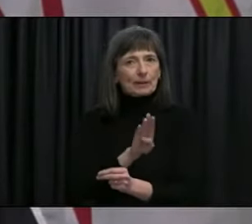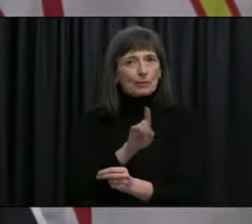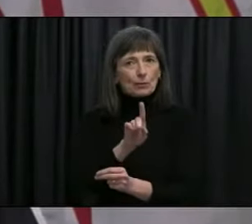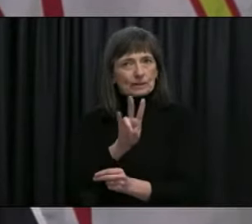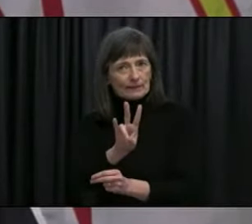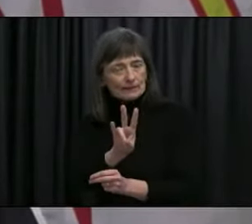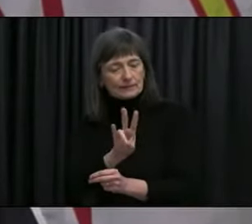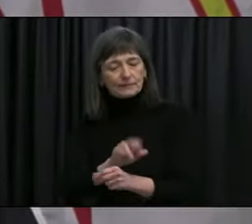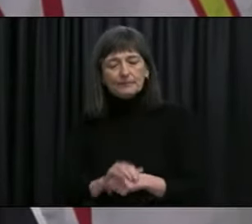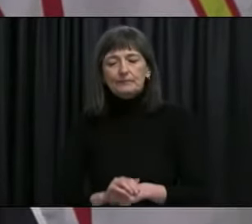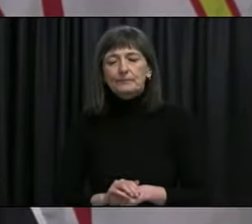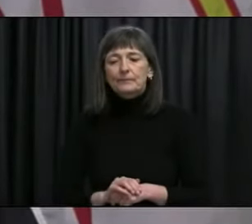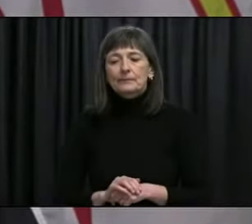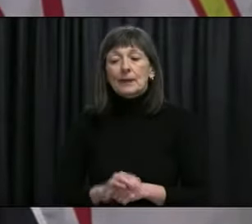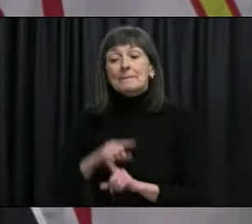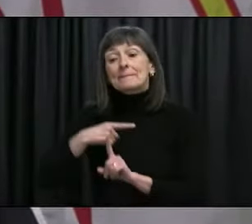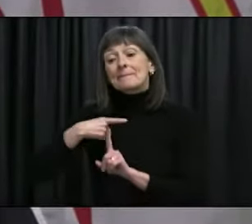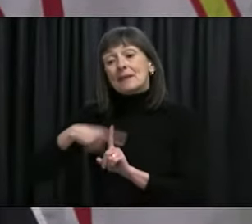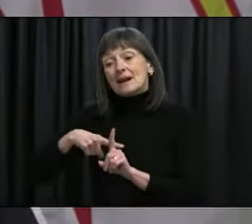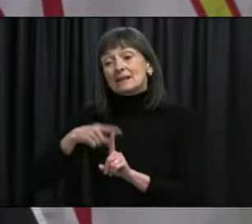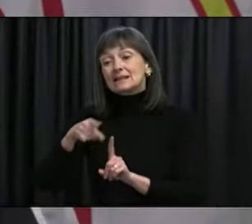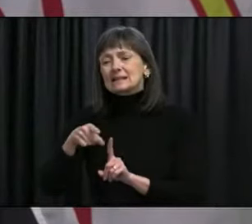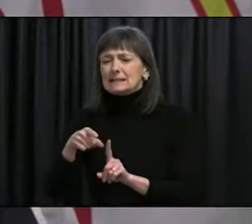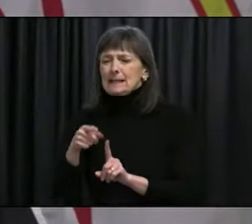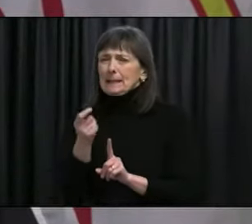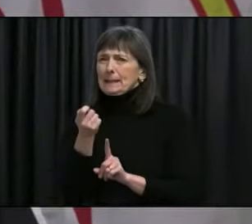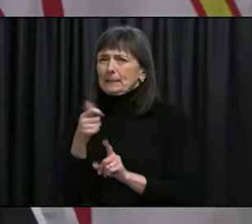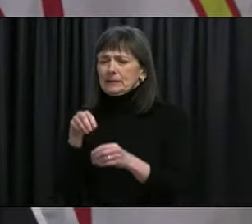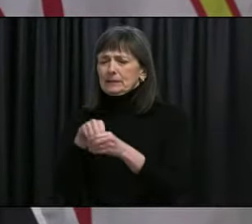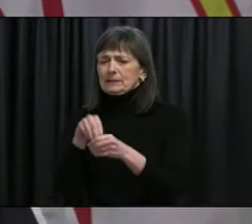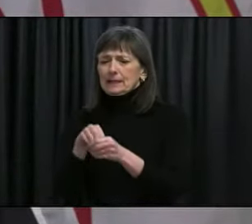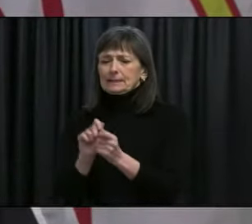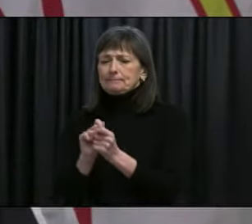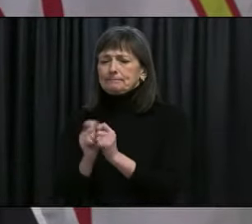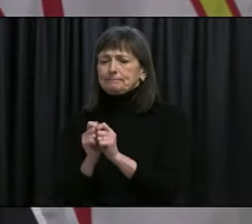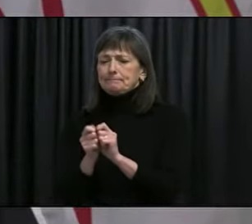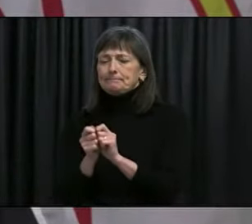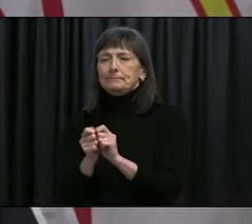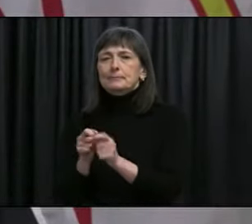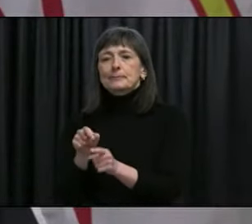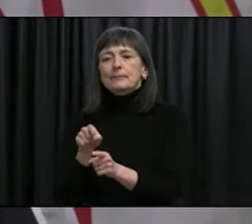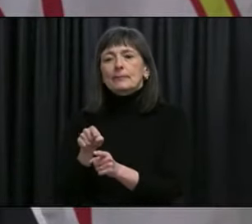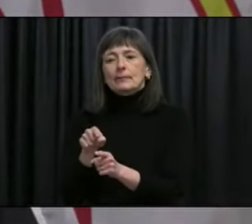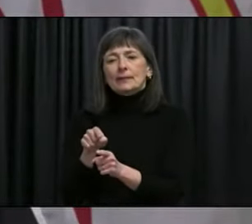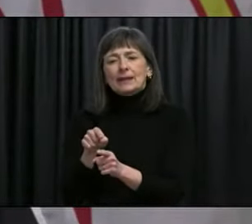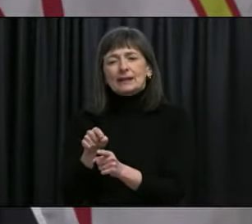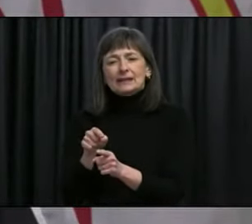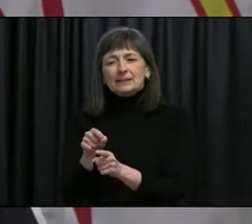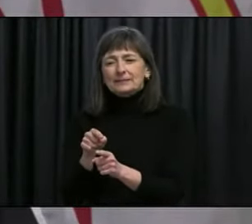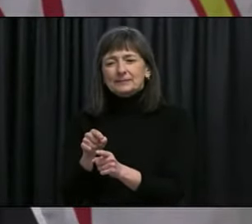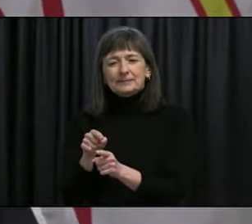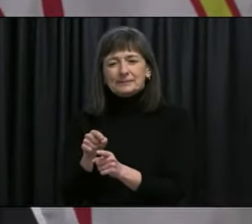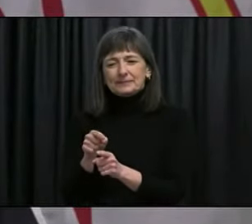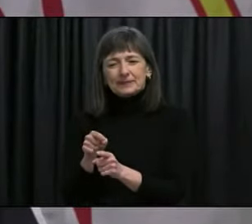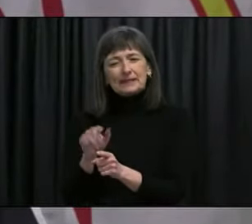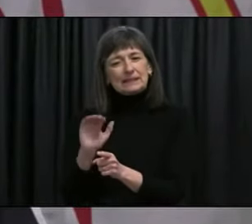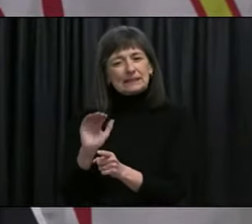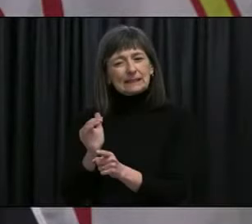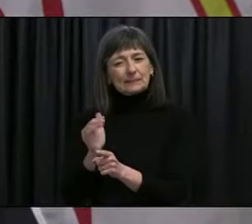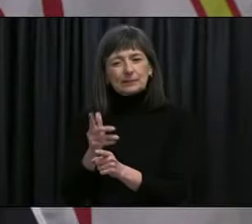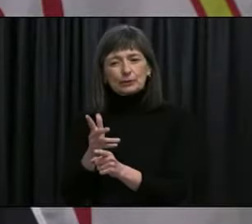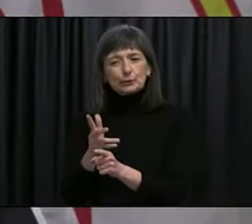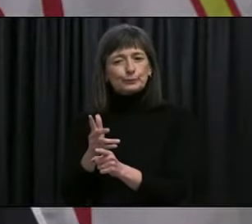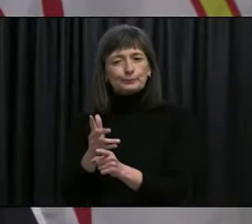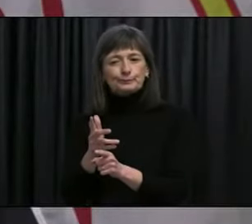and, uh, in addition to that, it appears to have some mutations that, um, uh, for some reason allow it